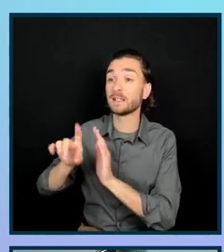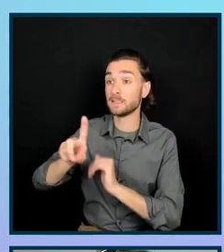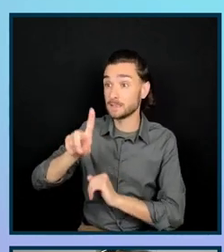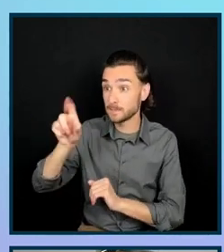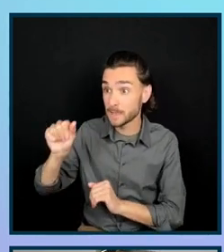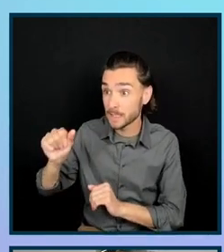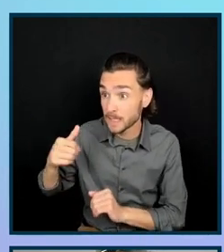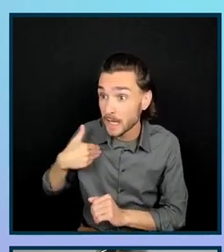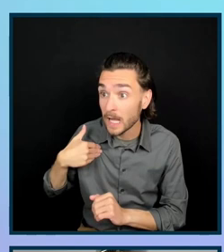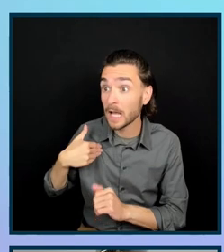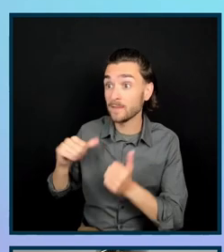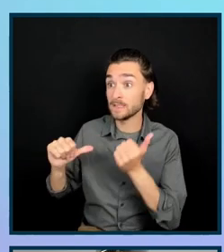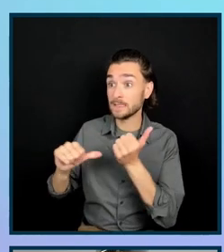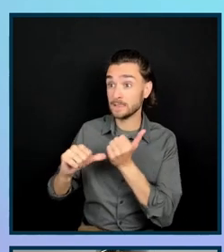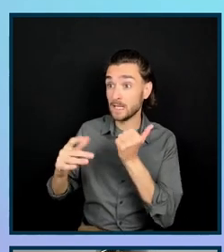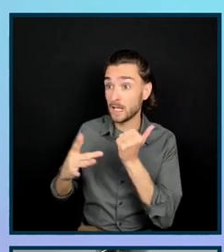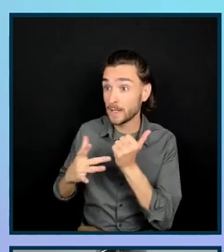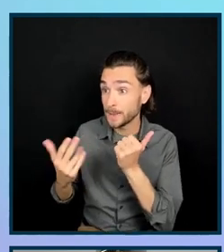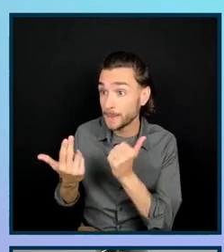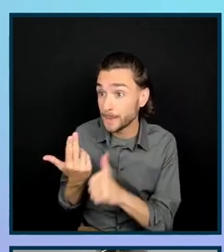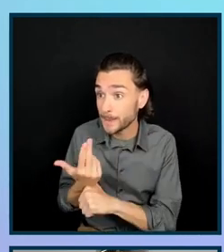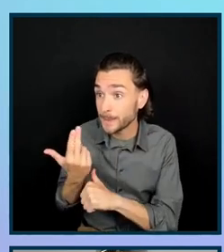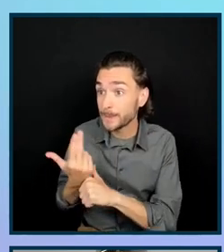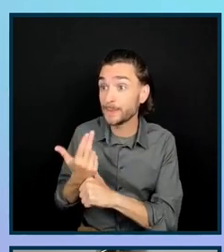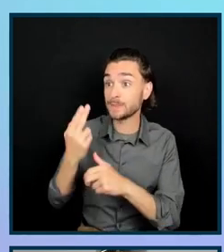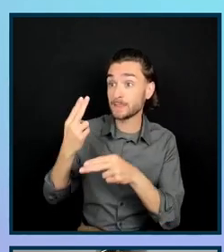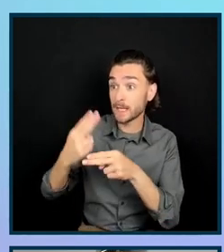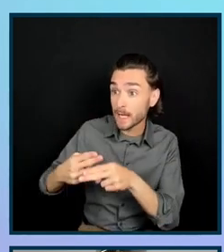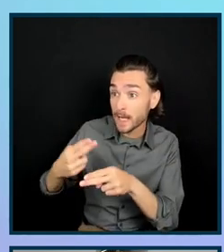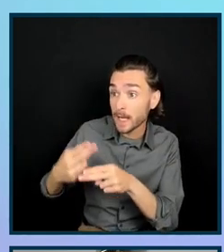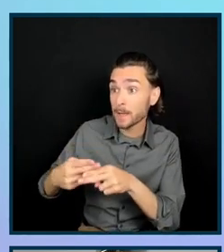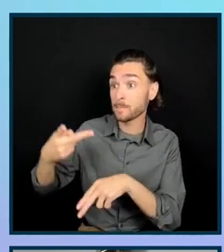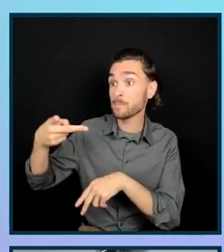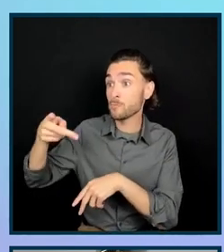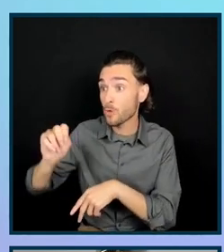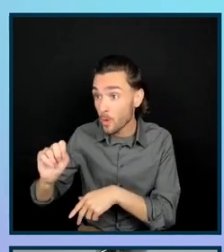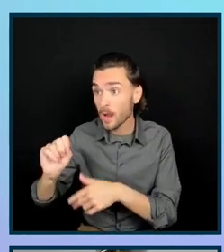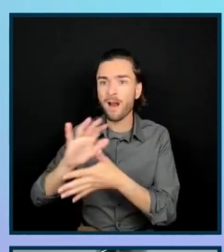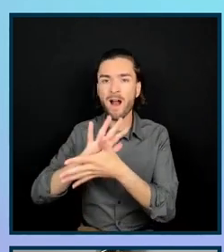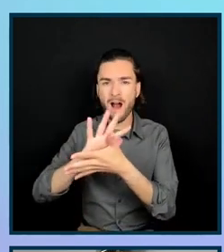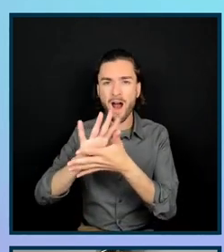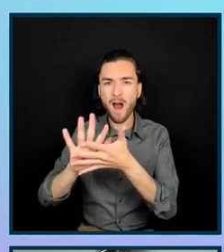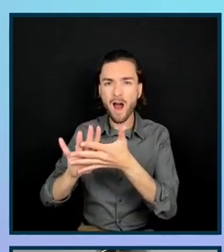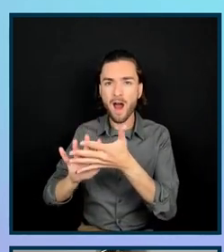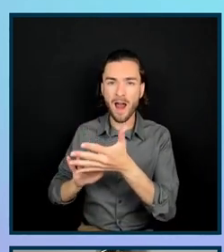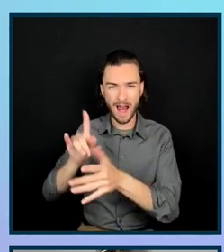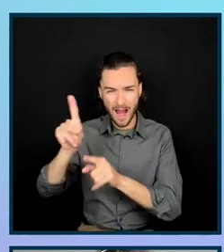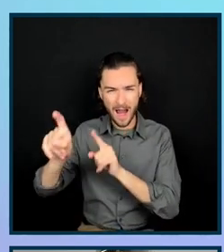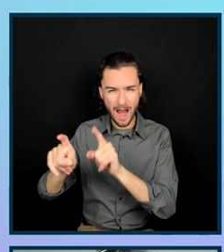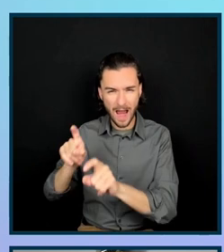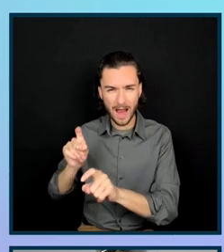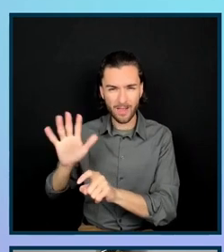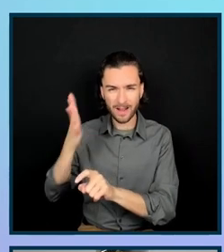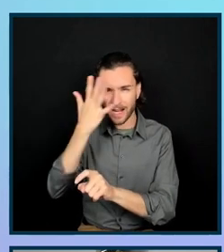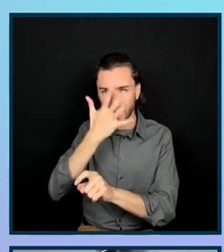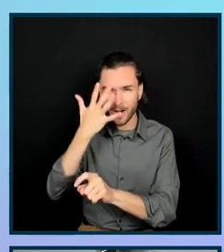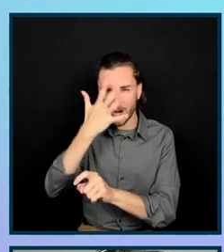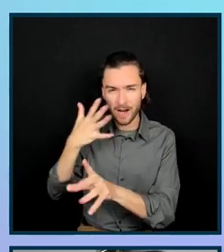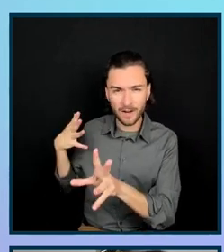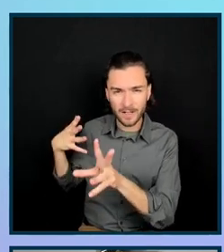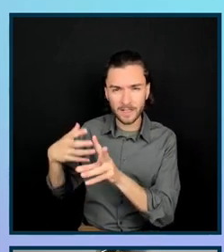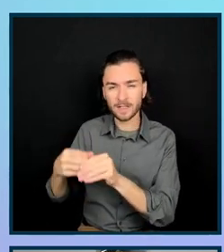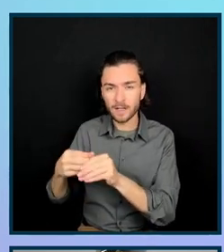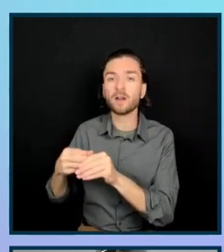Disability, assistive technology, as well as their name and their pronouns. And in doing this and asking those demographic questions, you're going to have a better